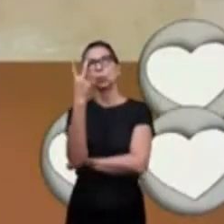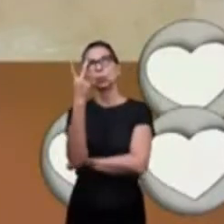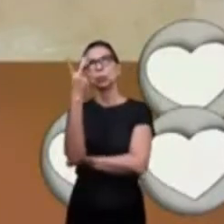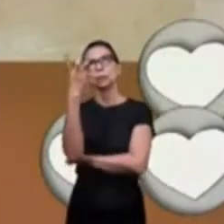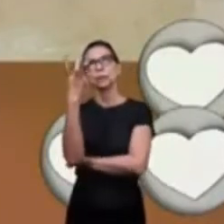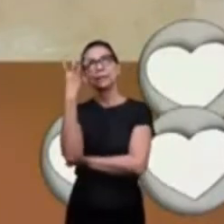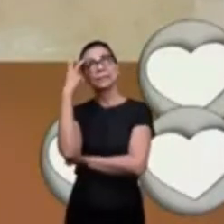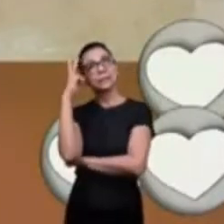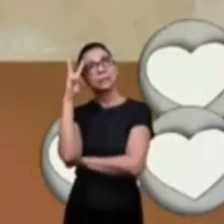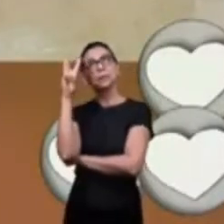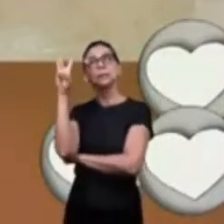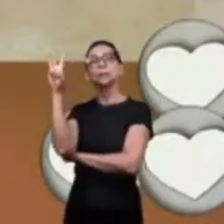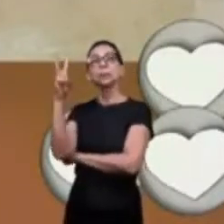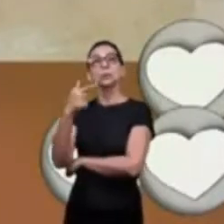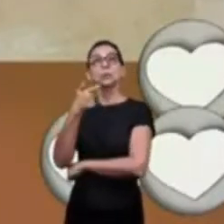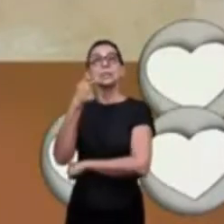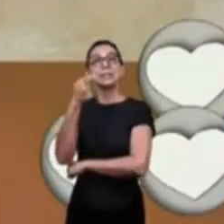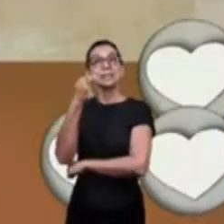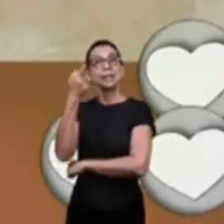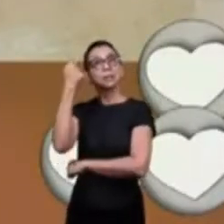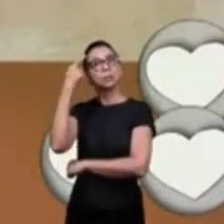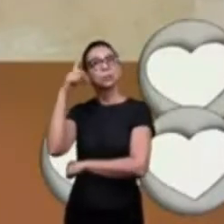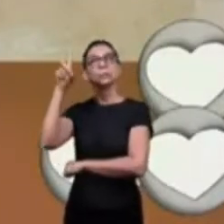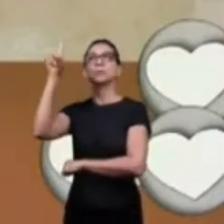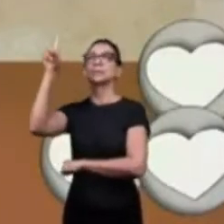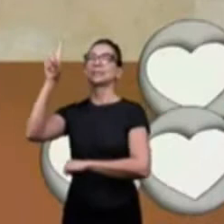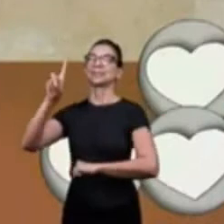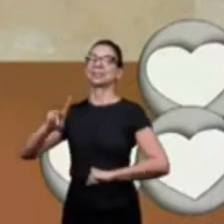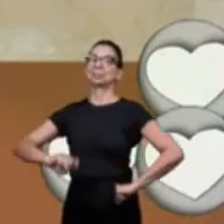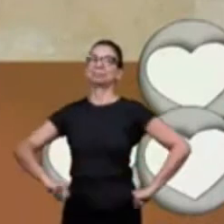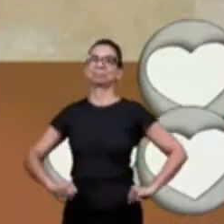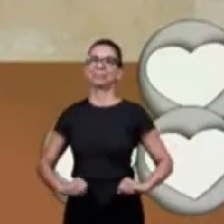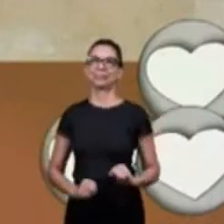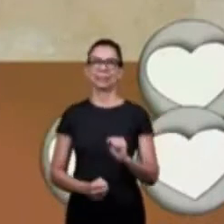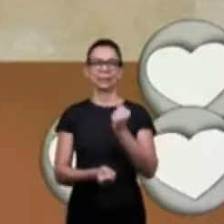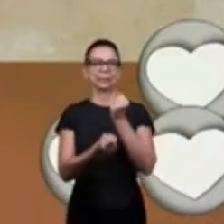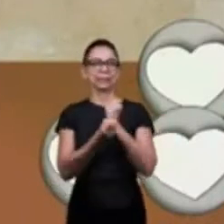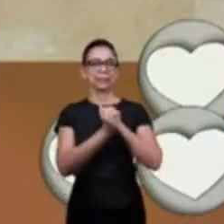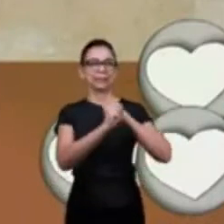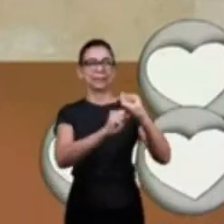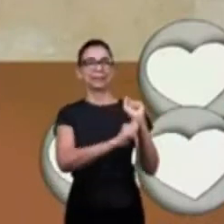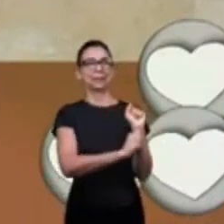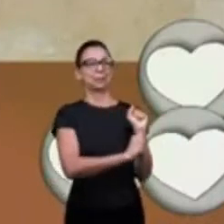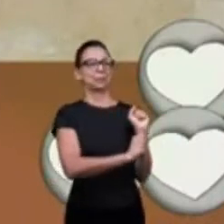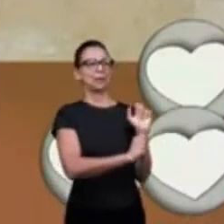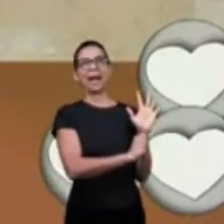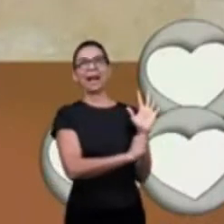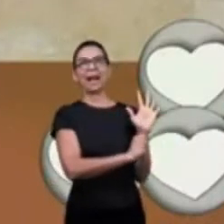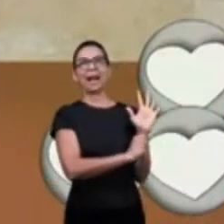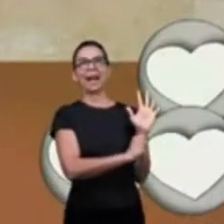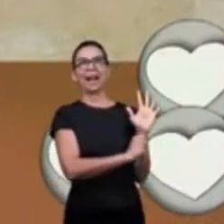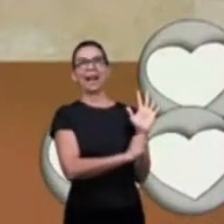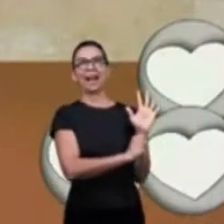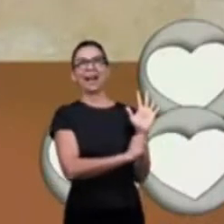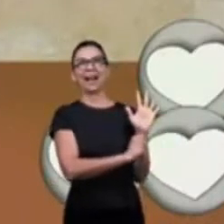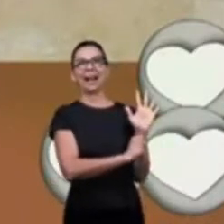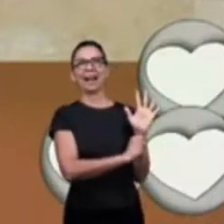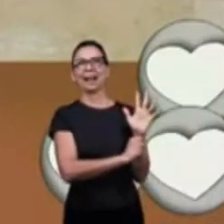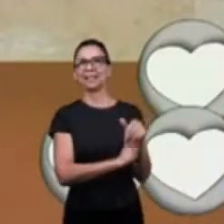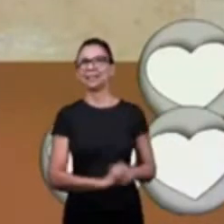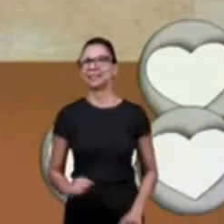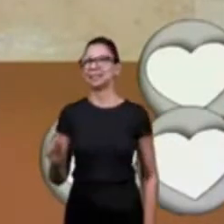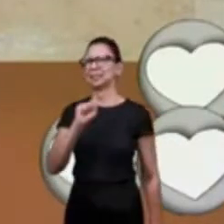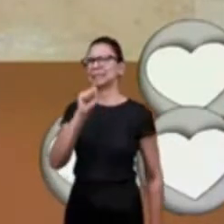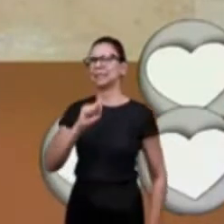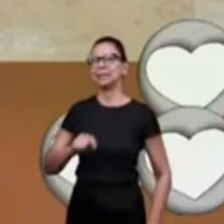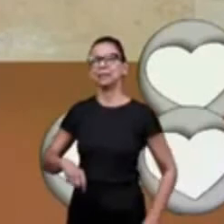day went by two days three days and on the seventh day samson revealed the